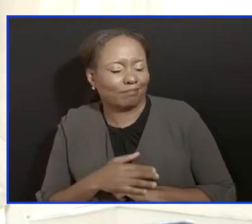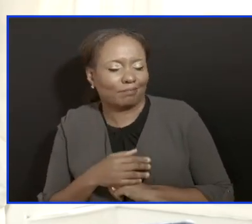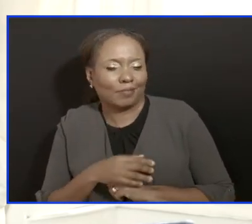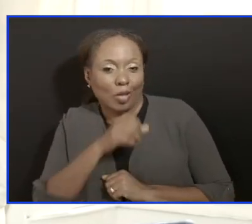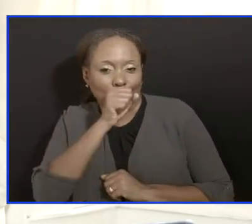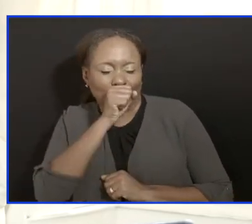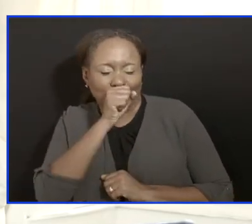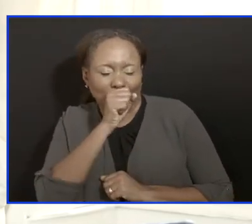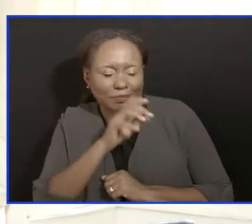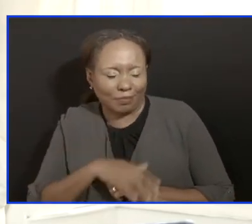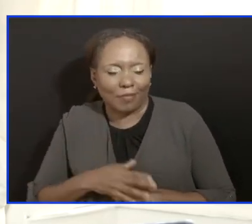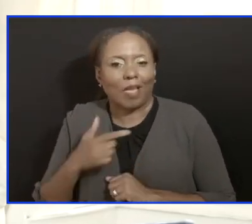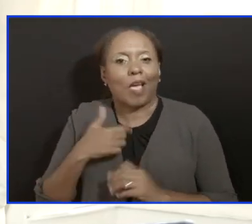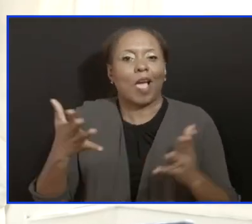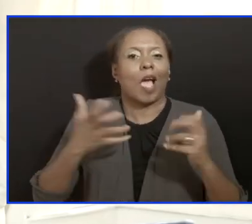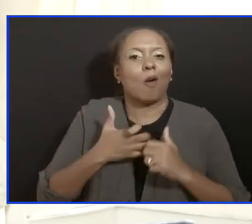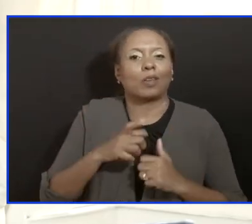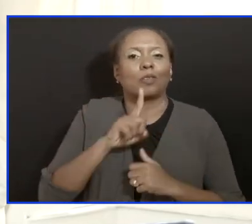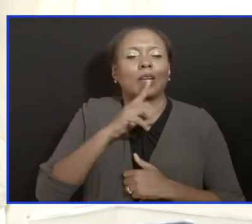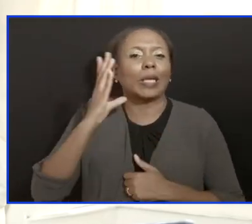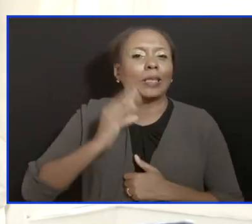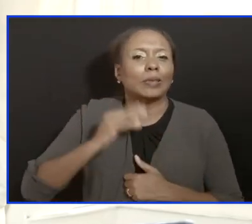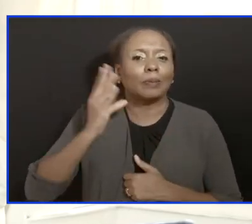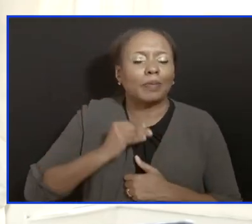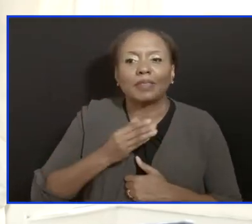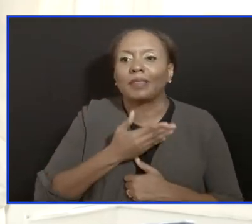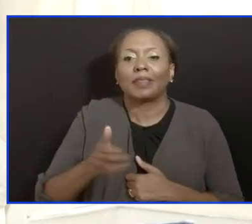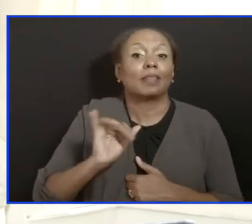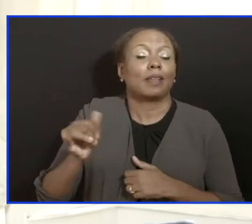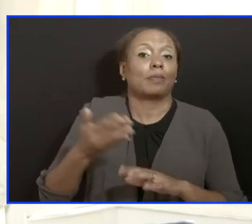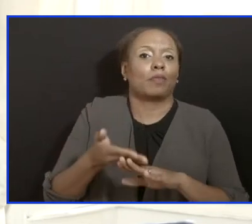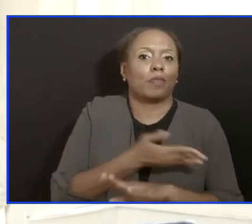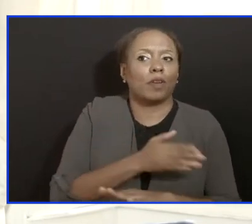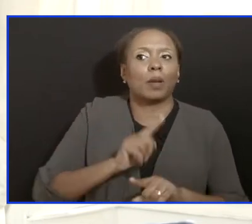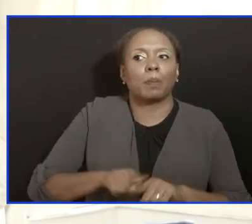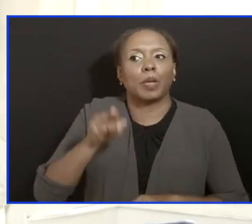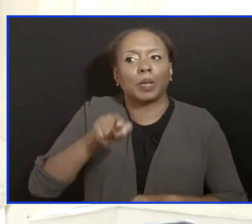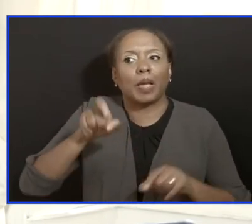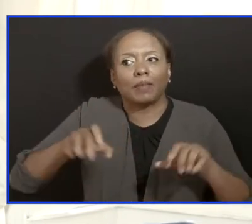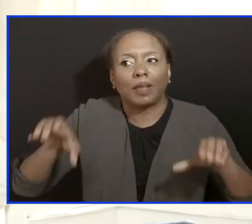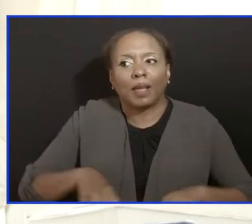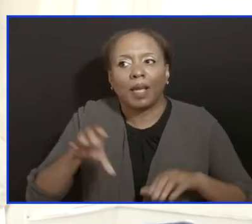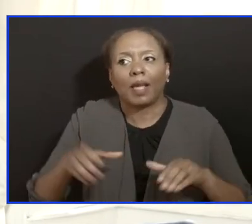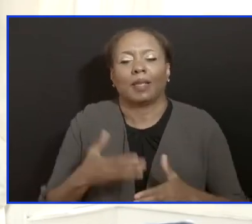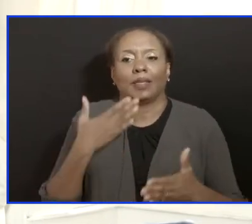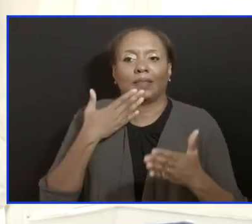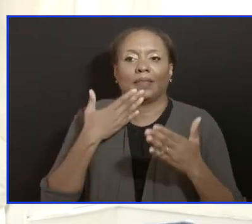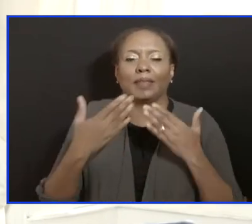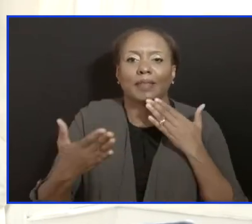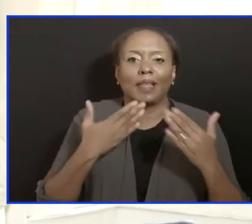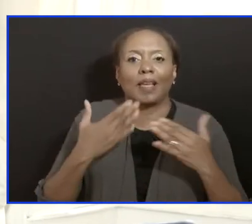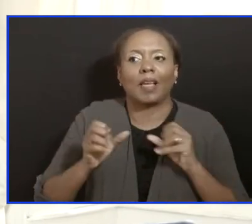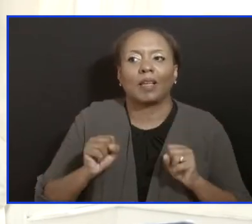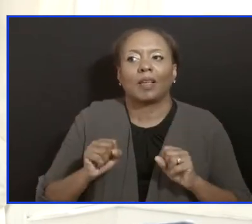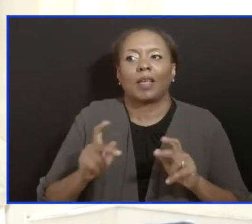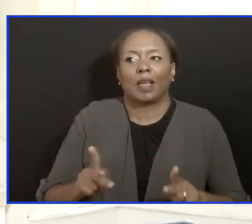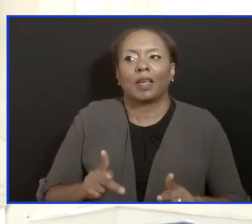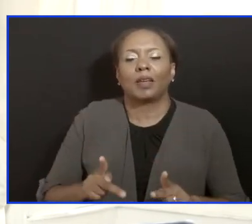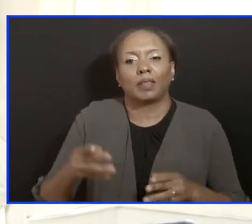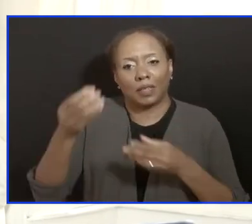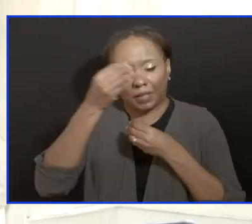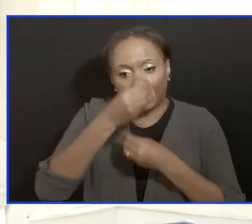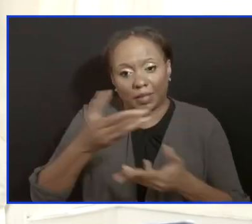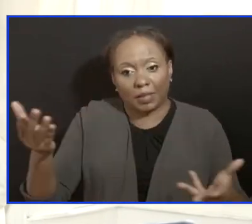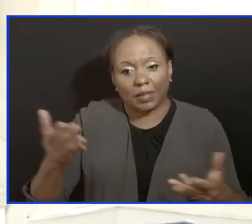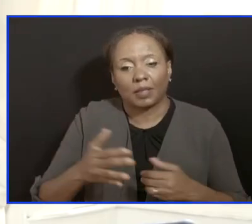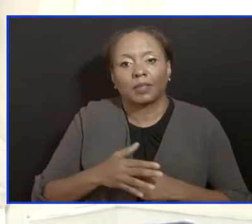things that we did before. And we can get there, but it will take you to act. I just want to thank you for the opportunity for giving this update. And